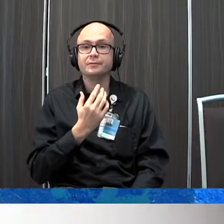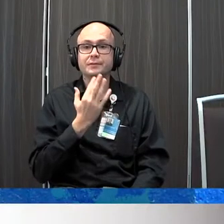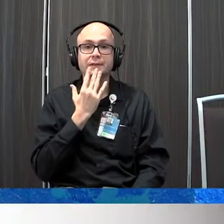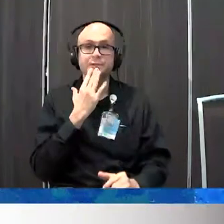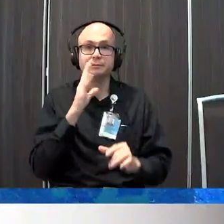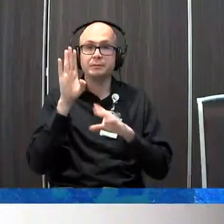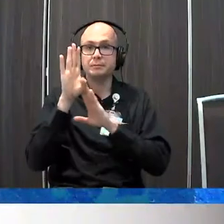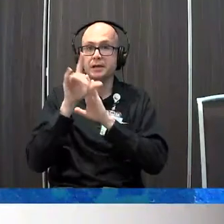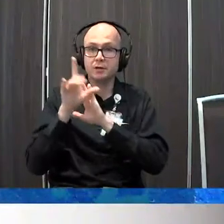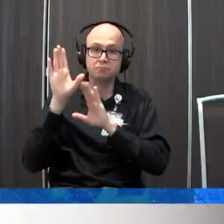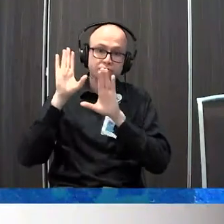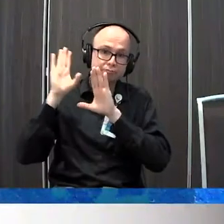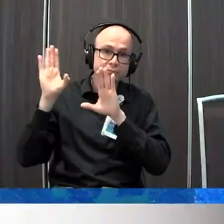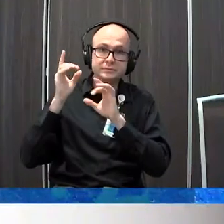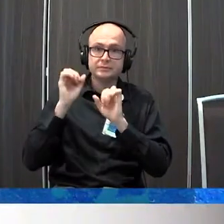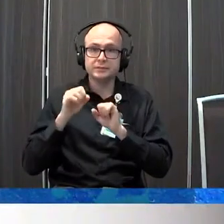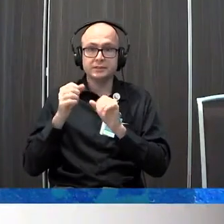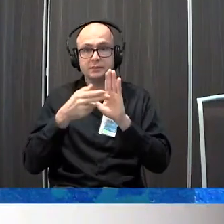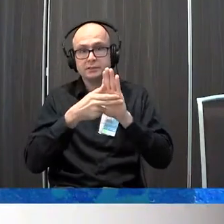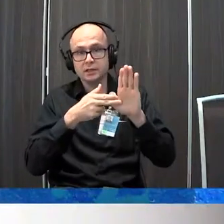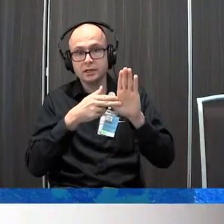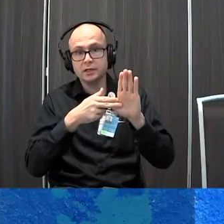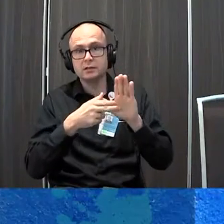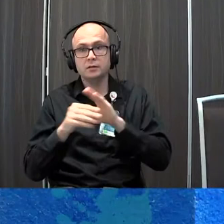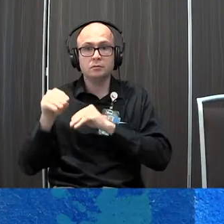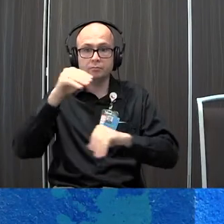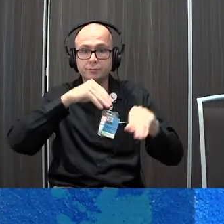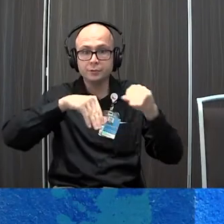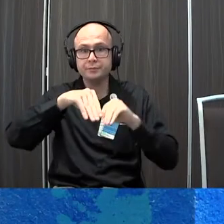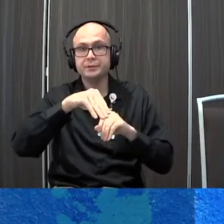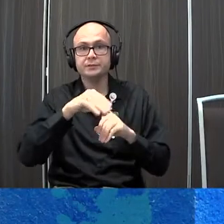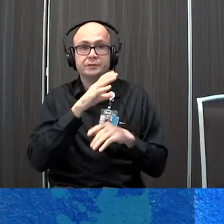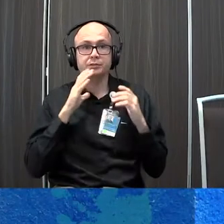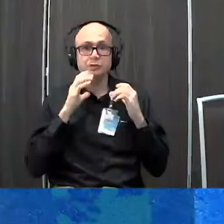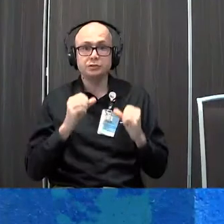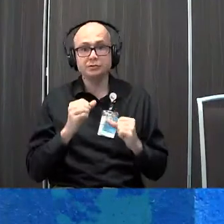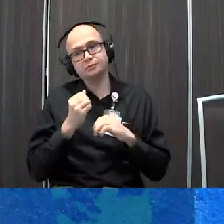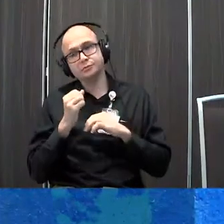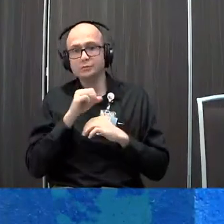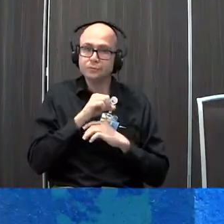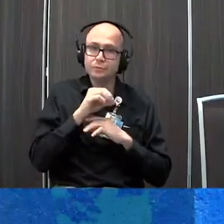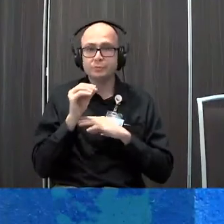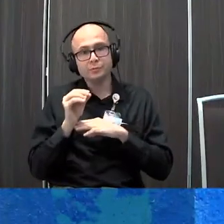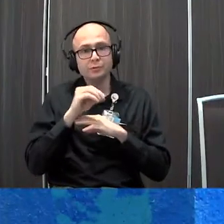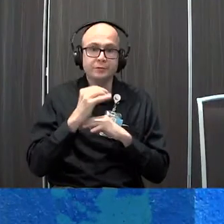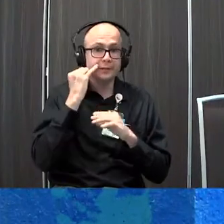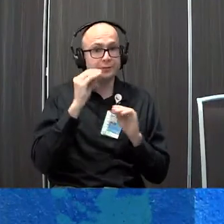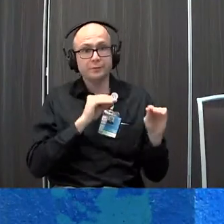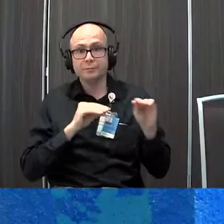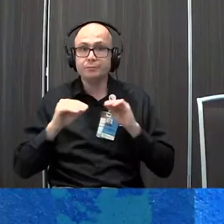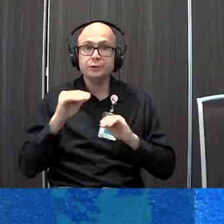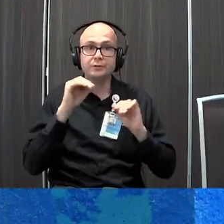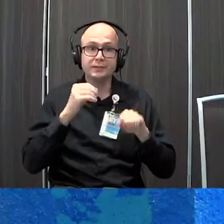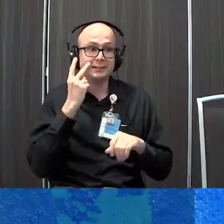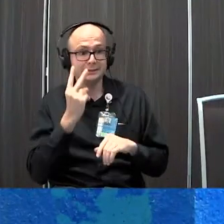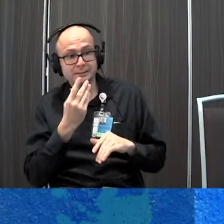consistent background choice? do you need to highlight certain features? movement our CHARGE patients like to move a lot so if they're moving can they see